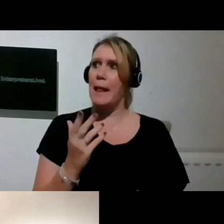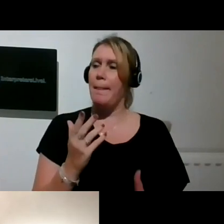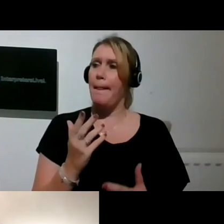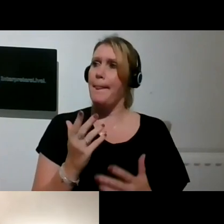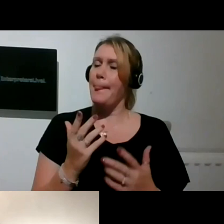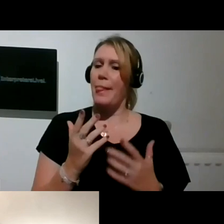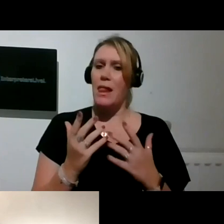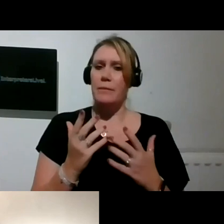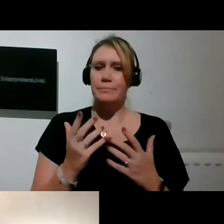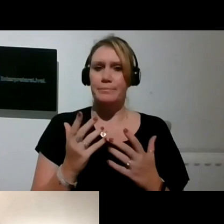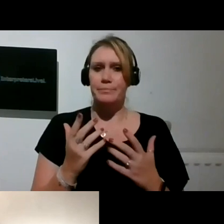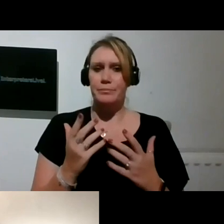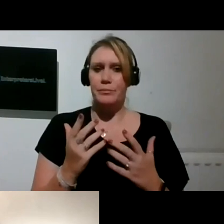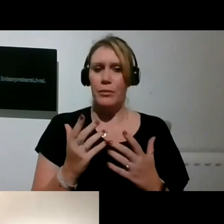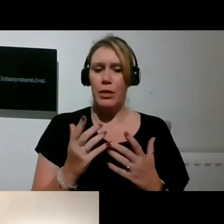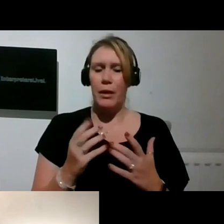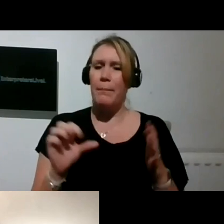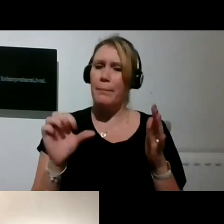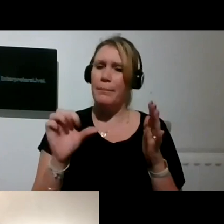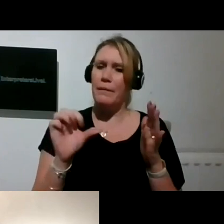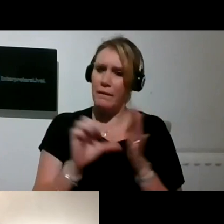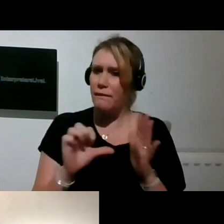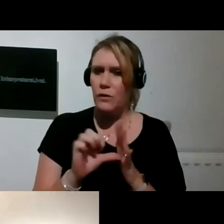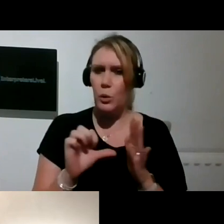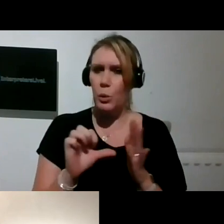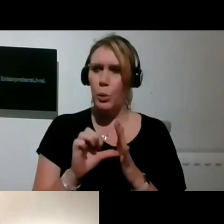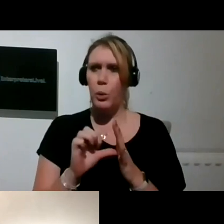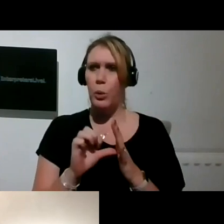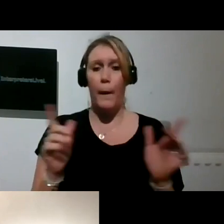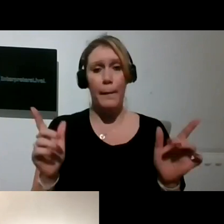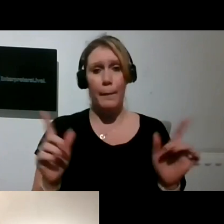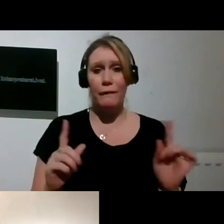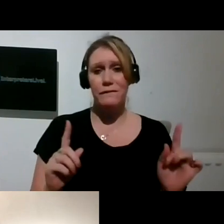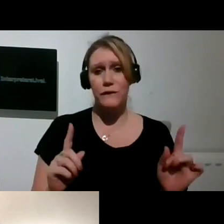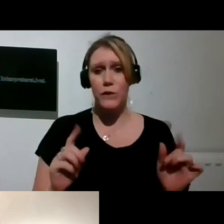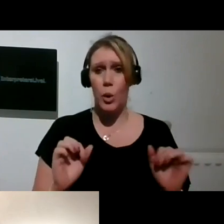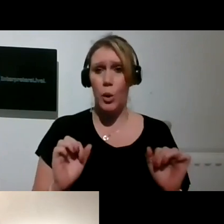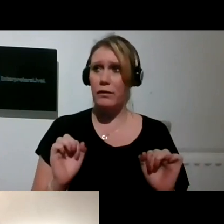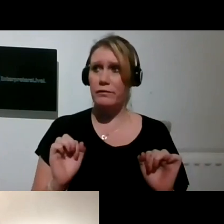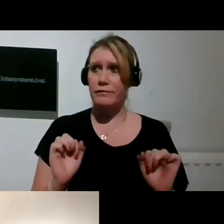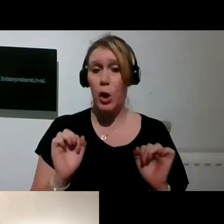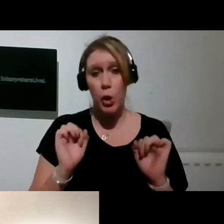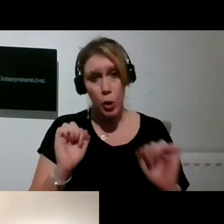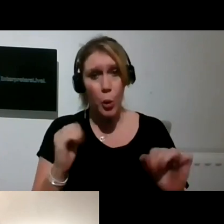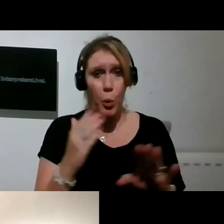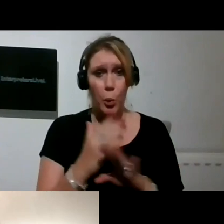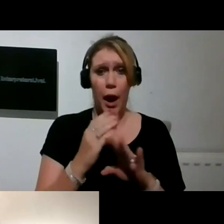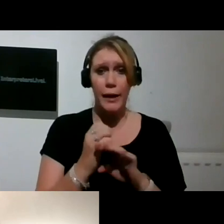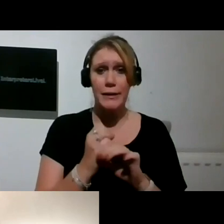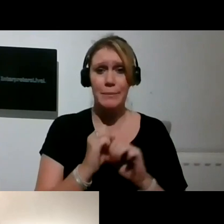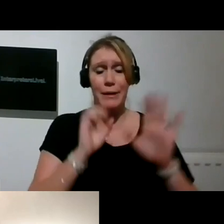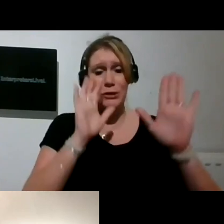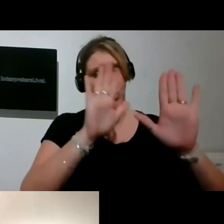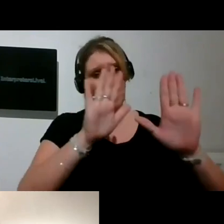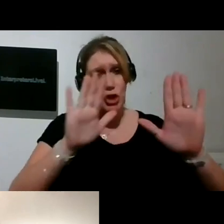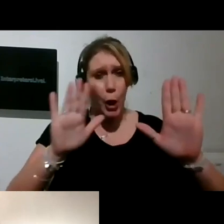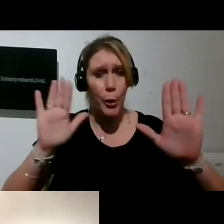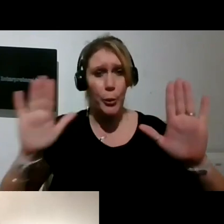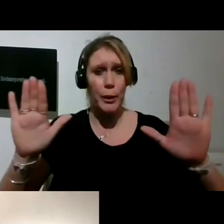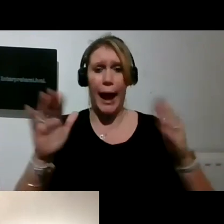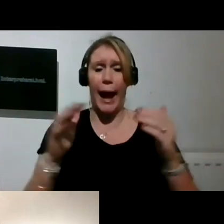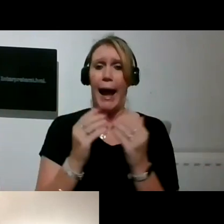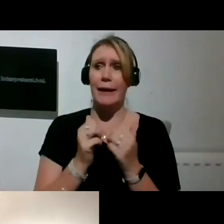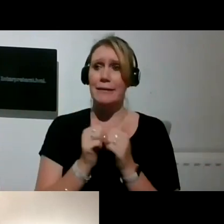to, to get your work shown and appreciated. You know, I,